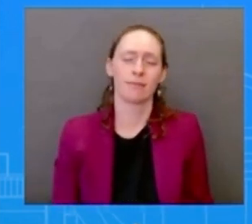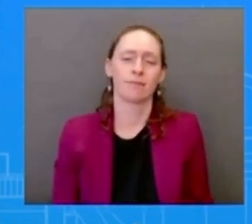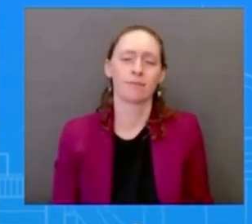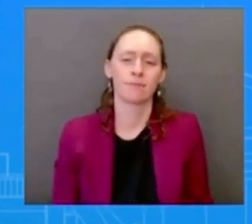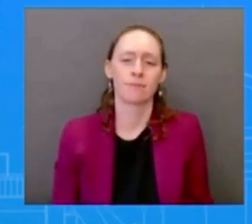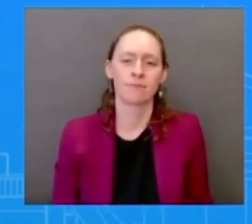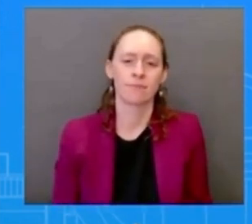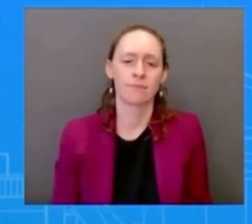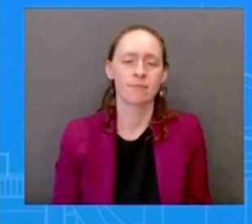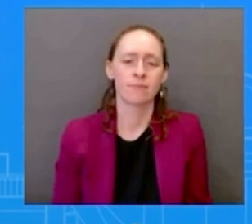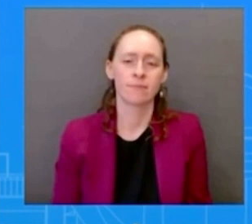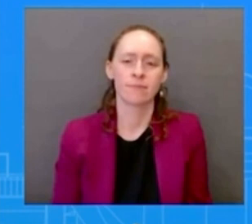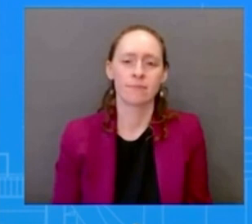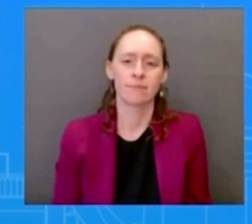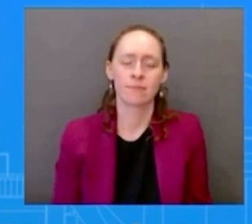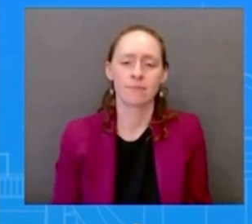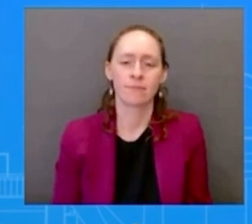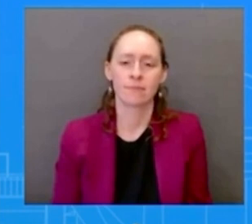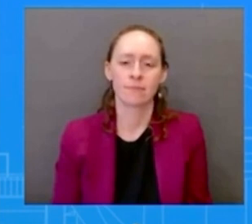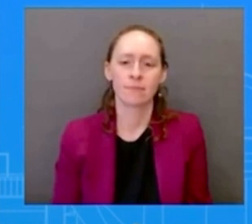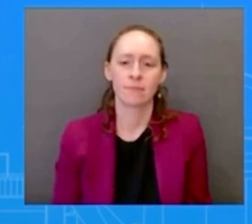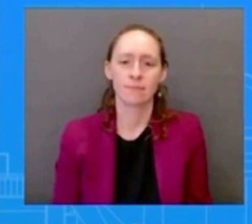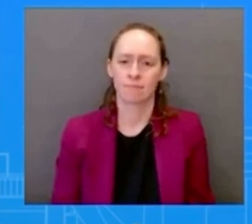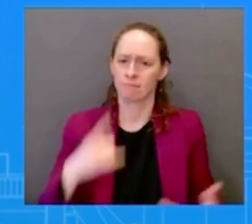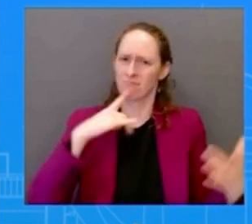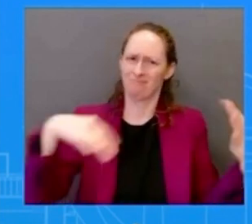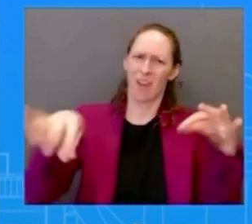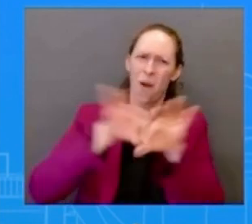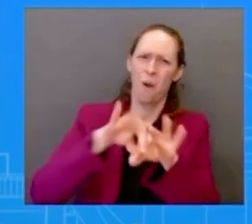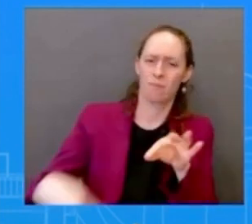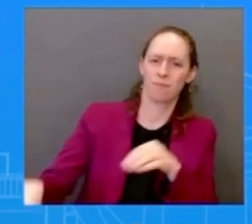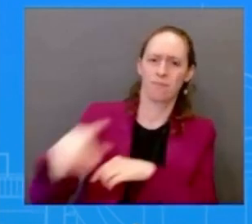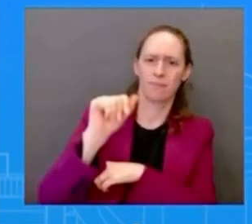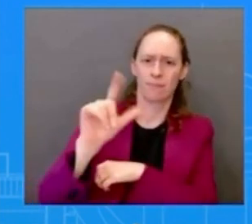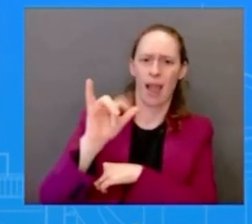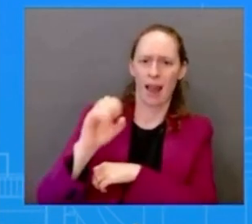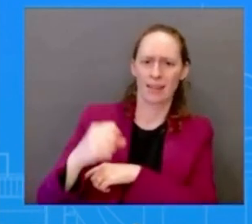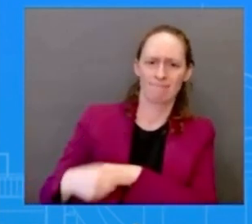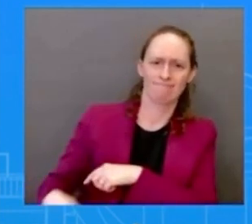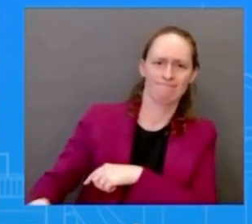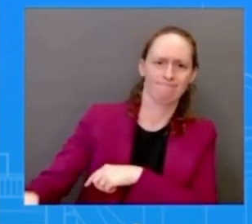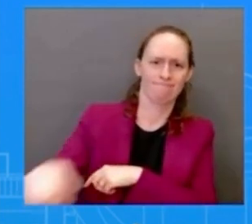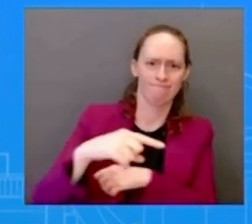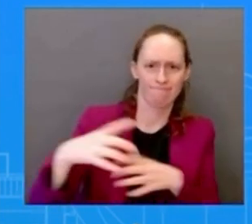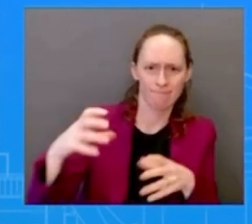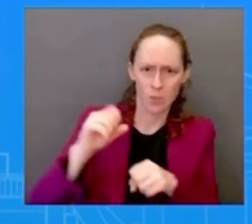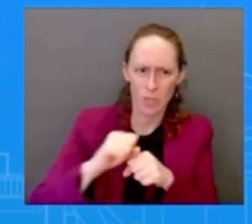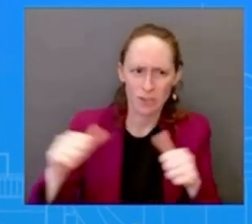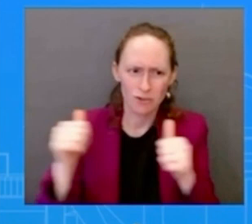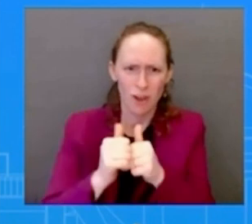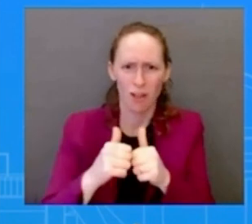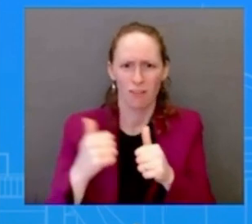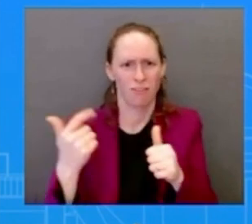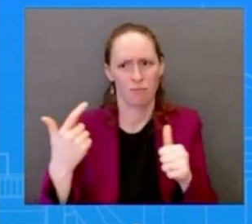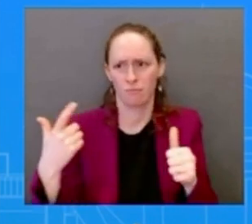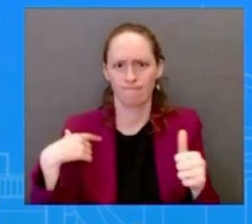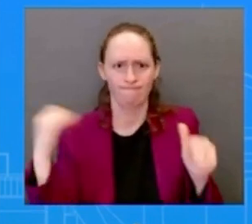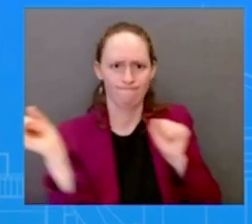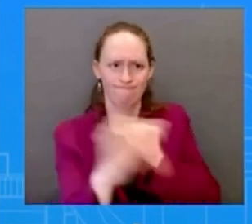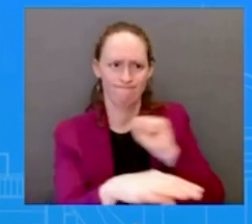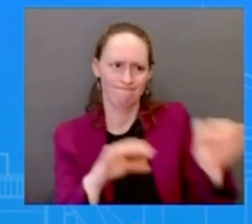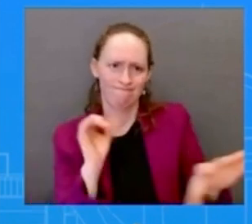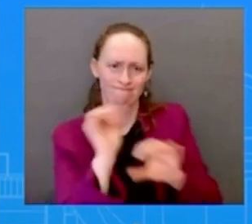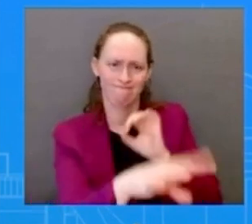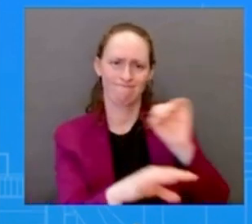uh to help ukraine and so that hasn't changed uh you know and uh as you saw the president was in poland